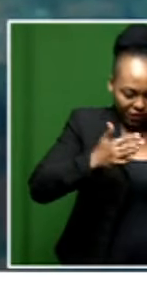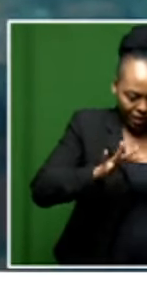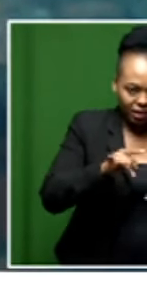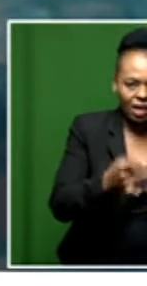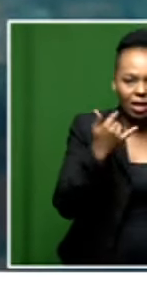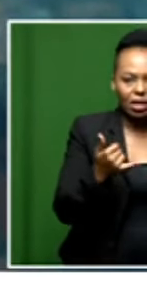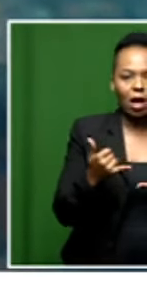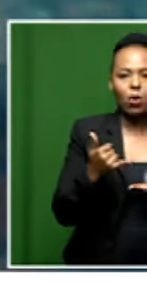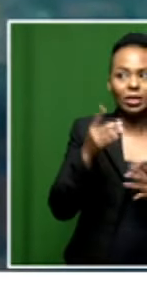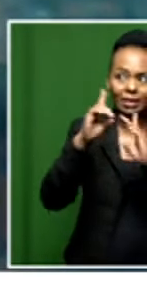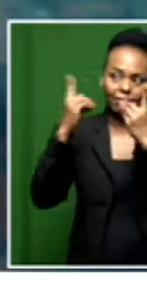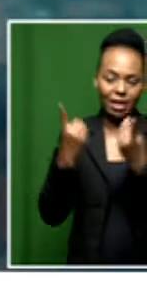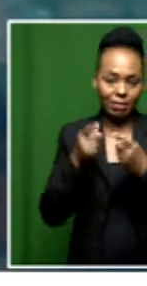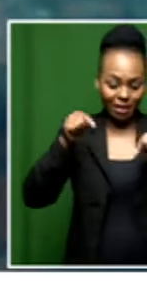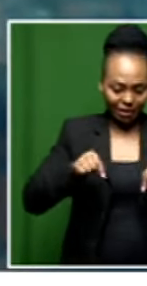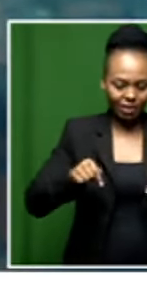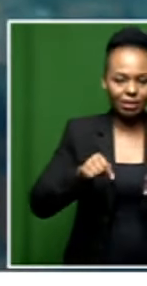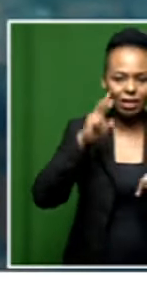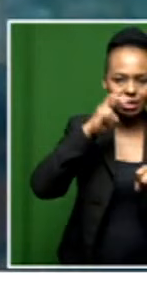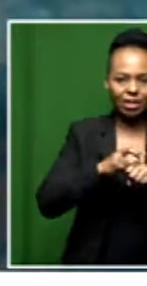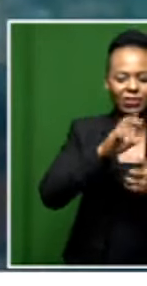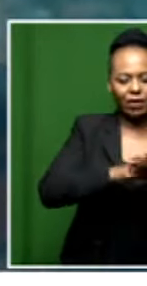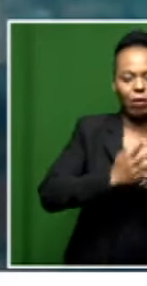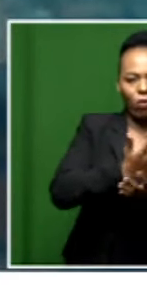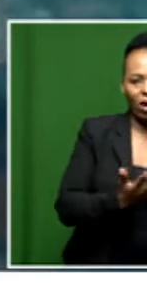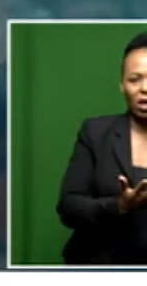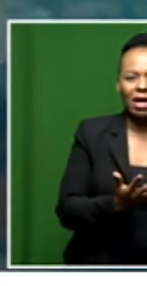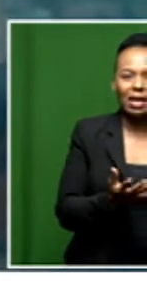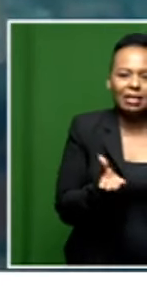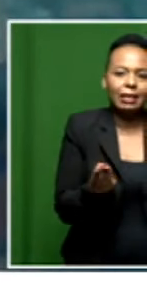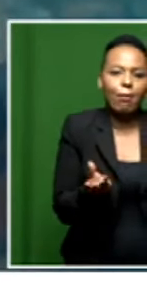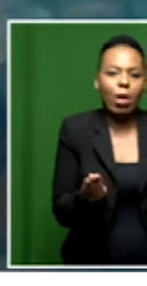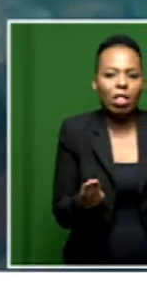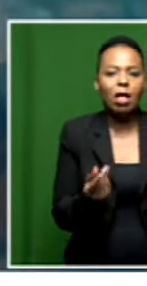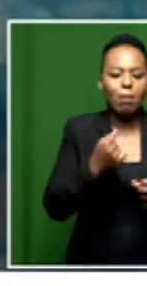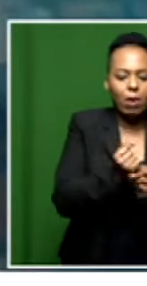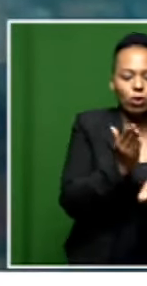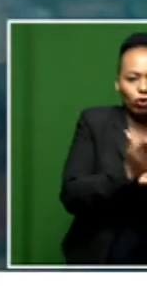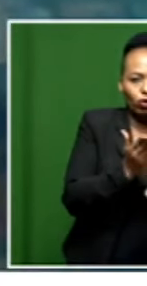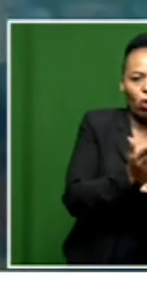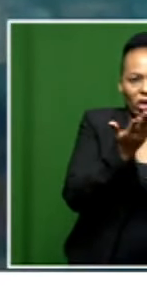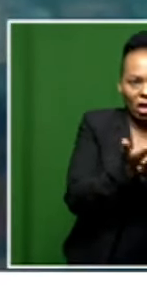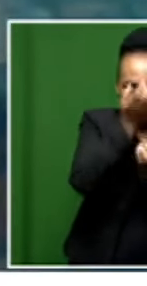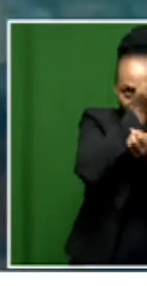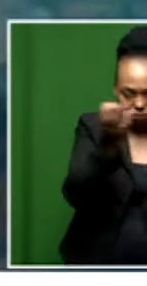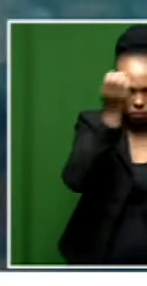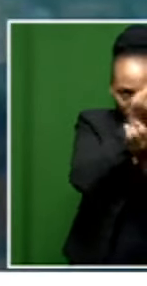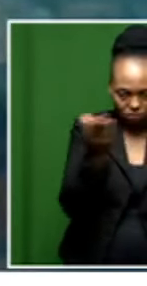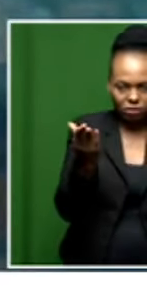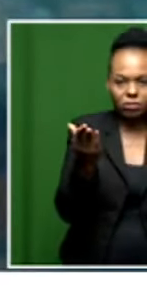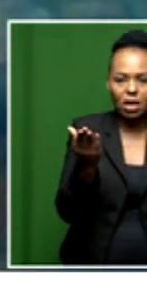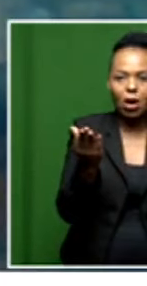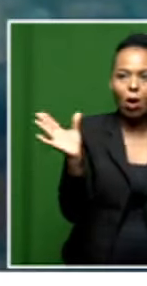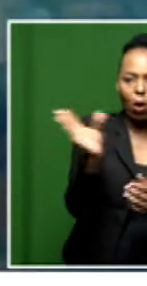up with a framework to be able to, a simplified framework to ensure that it communicates with everyone,